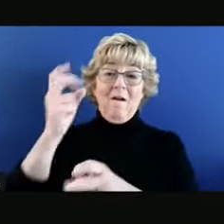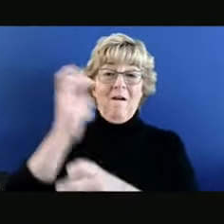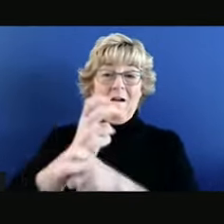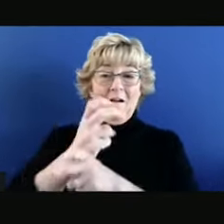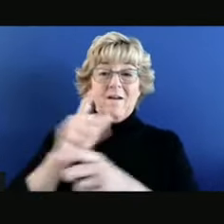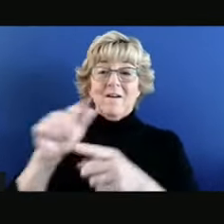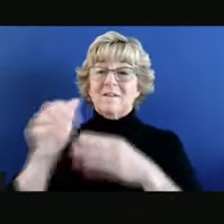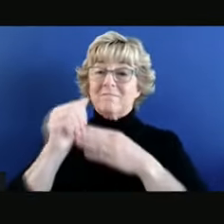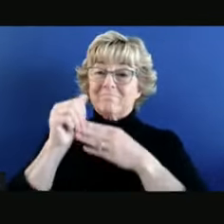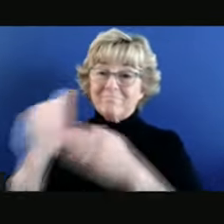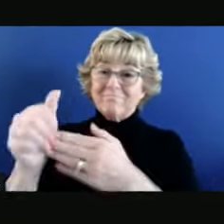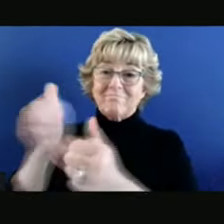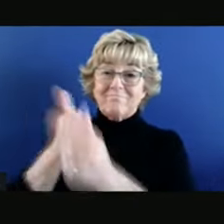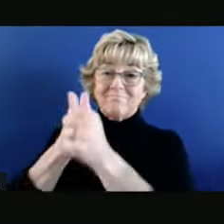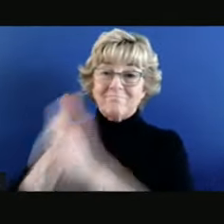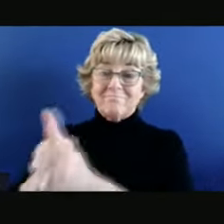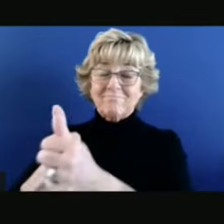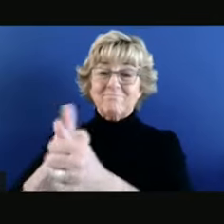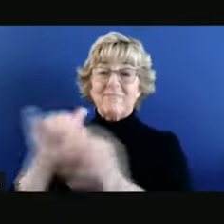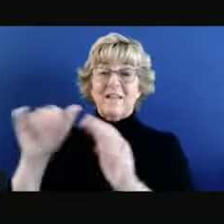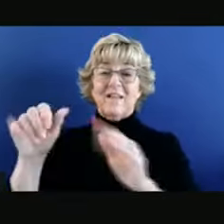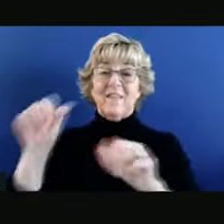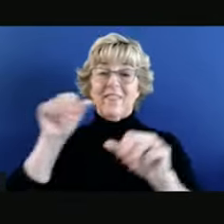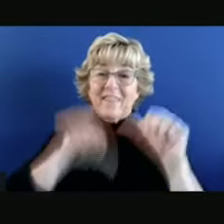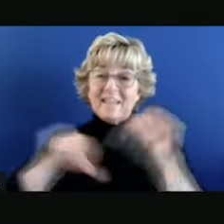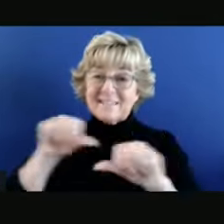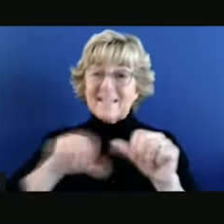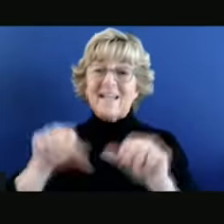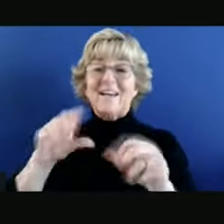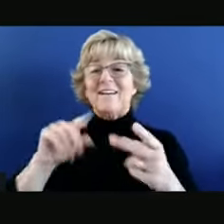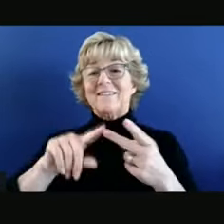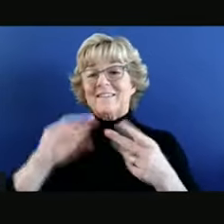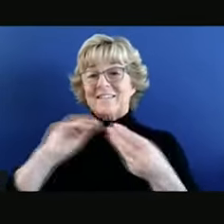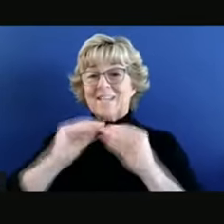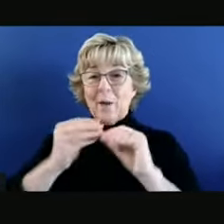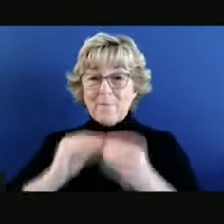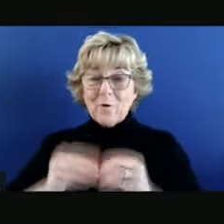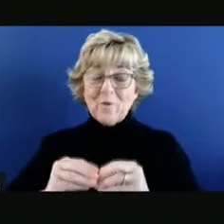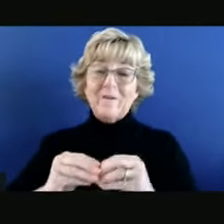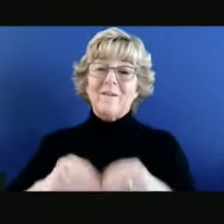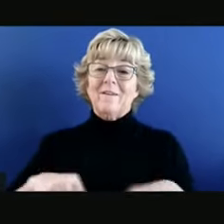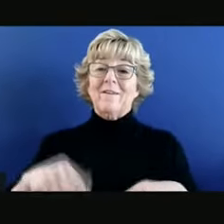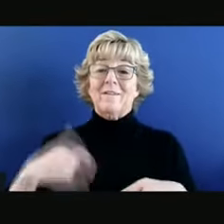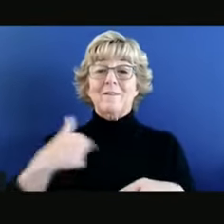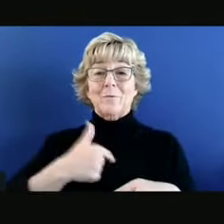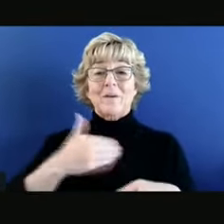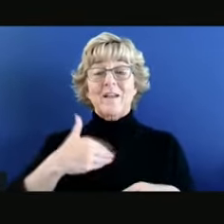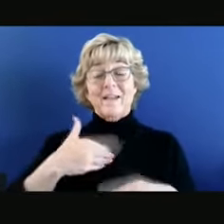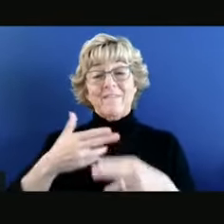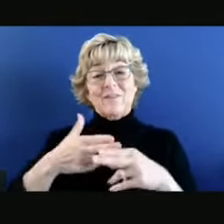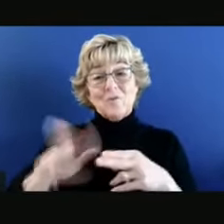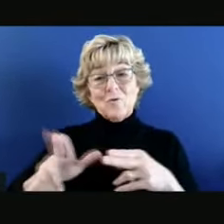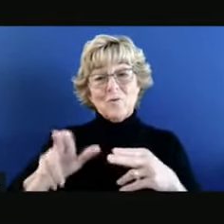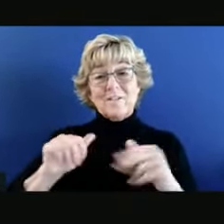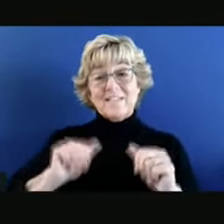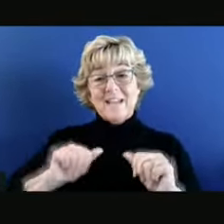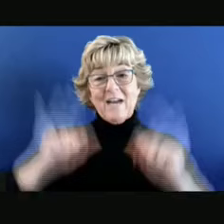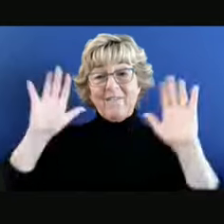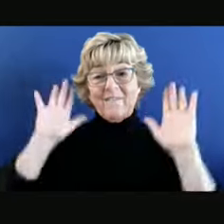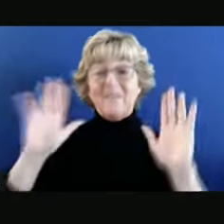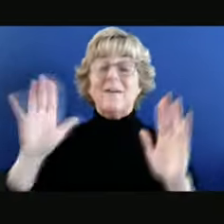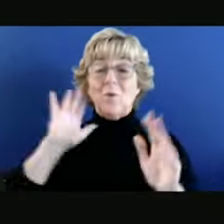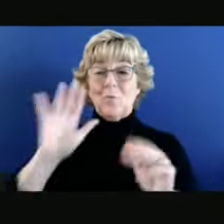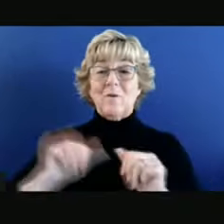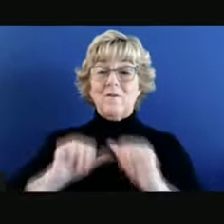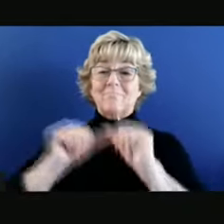the science and the data. And even though it means some short term hardship and sacrifices, we believe that it's